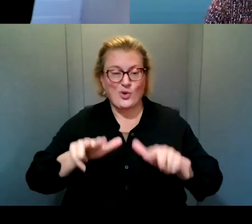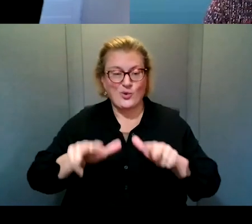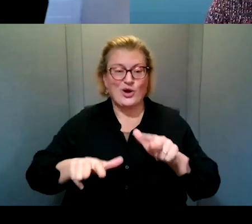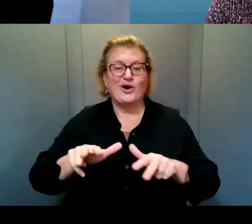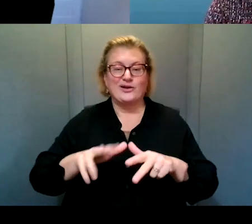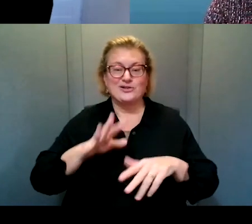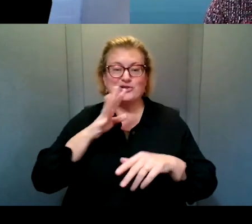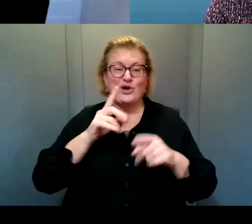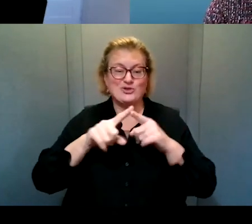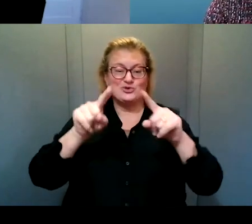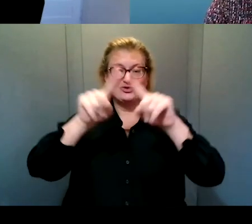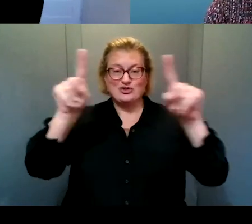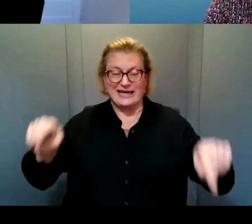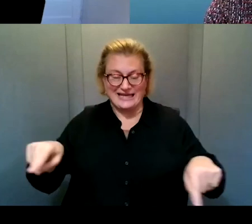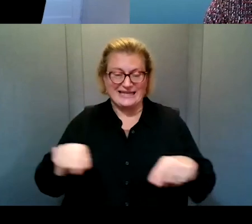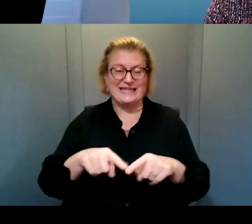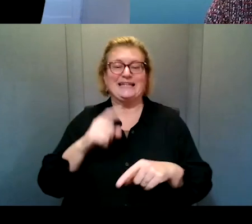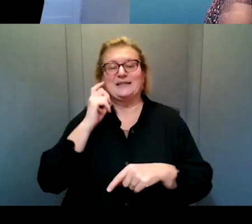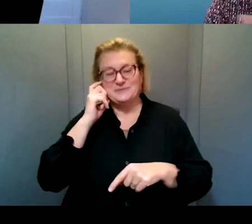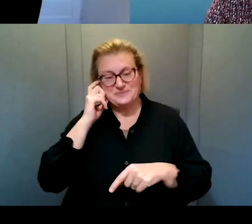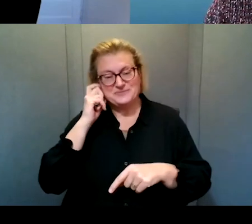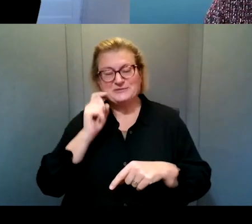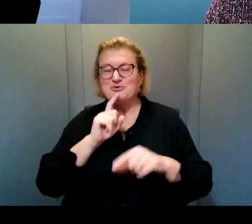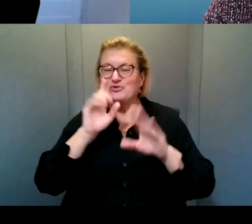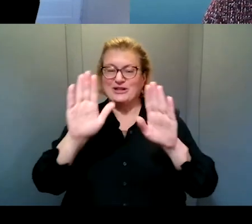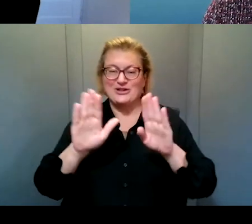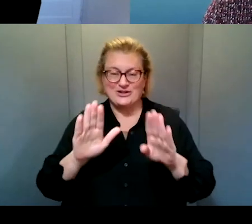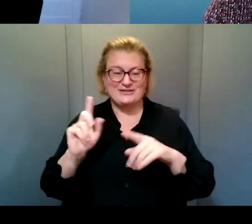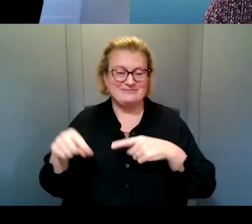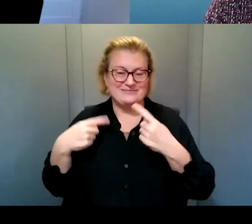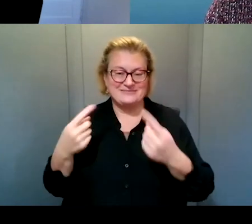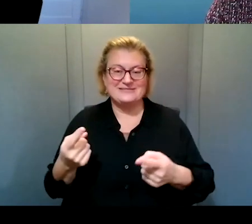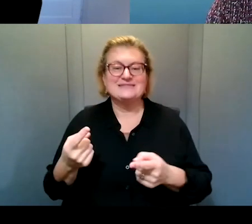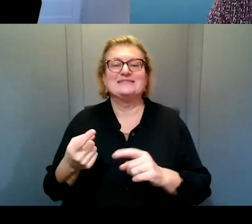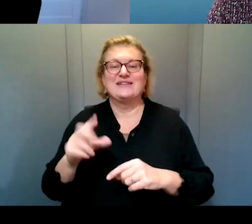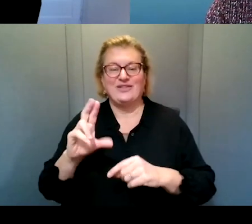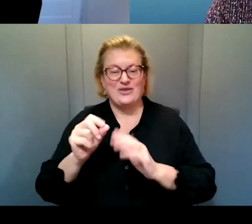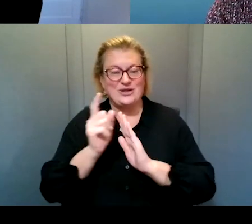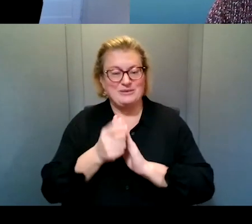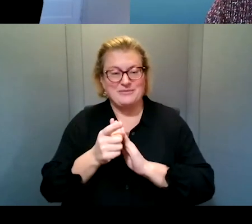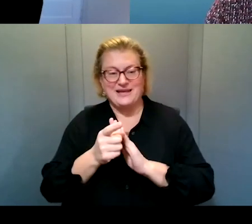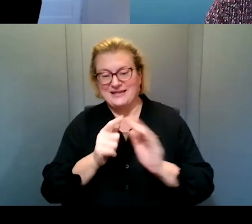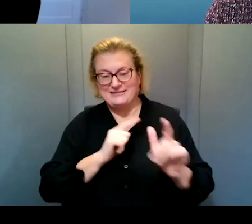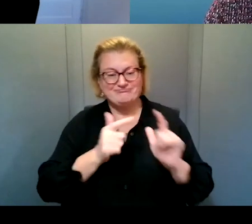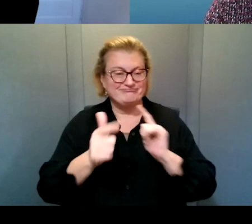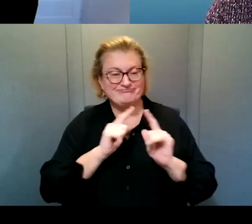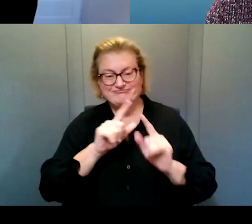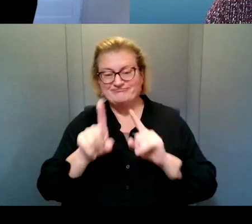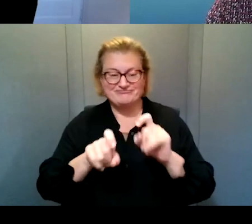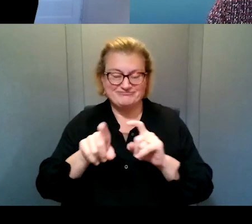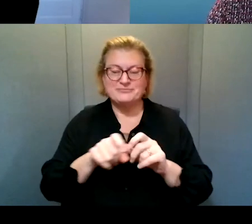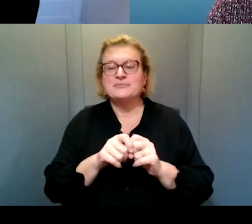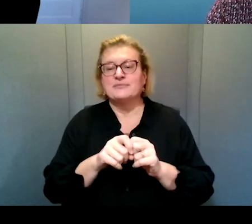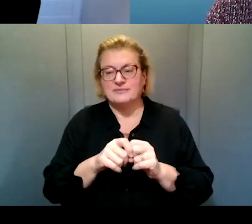or talking into your screen. Um, it's been really great this last 30 minutes with the conversation that we've had with you. And we